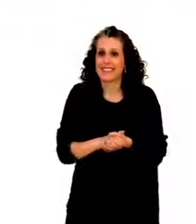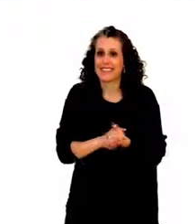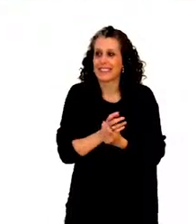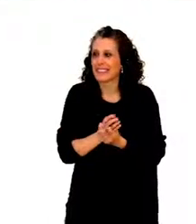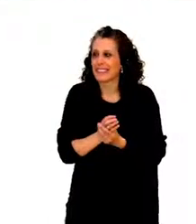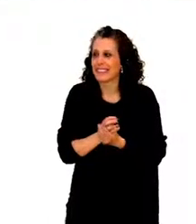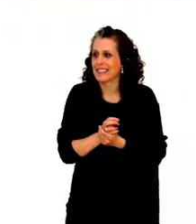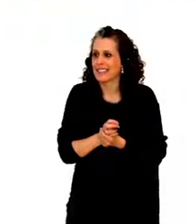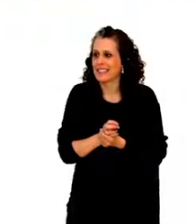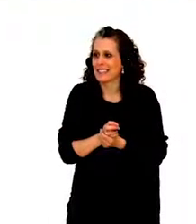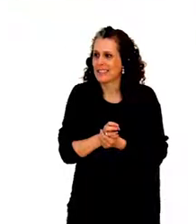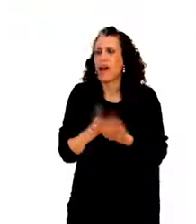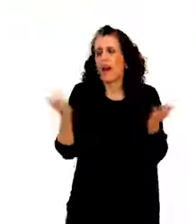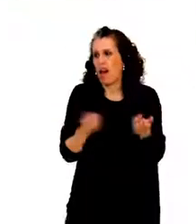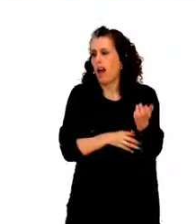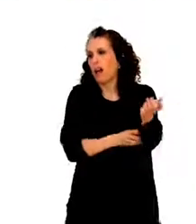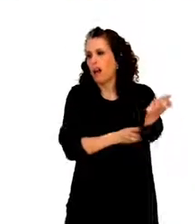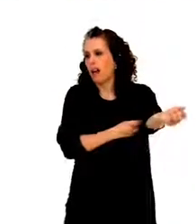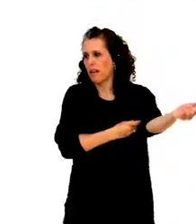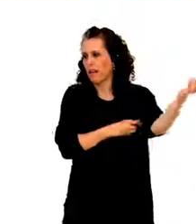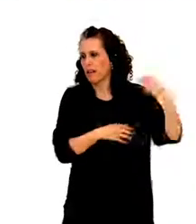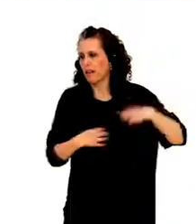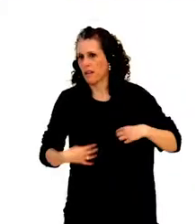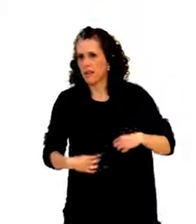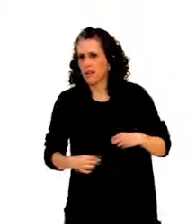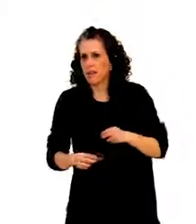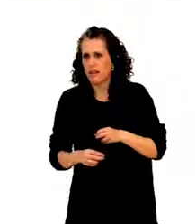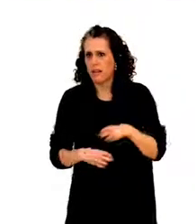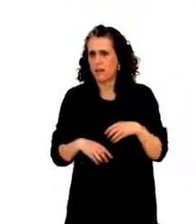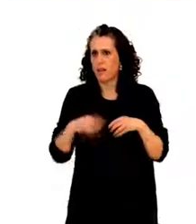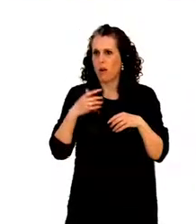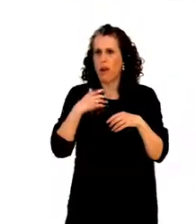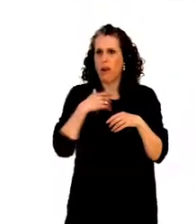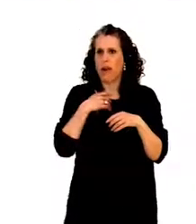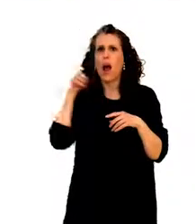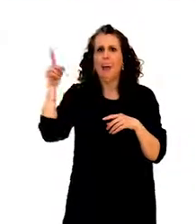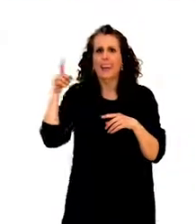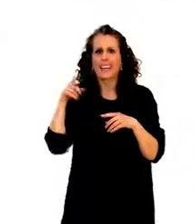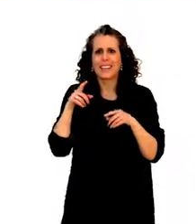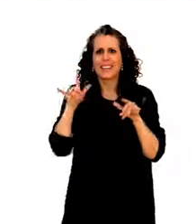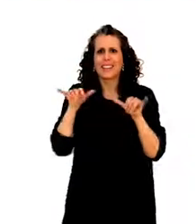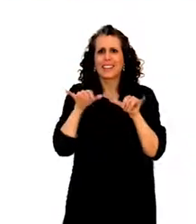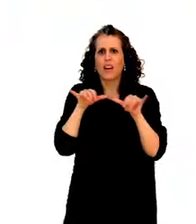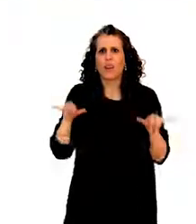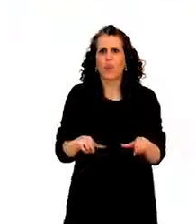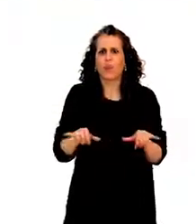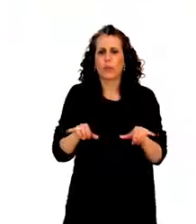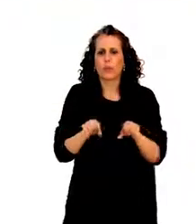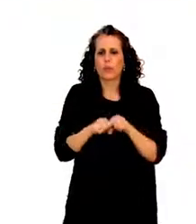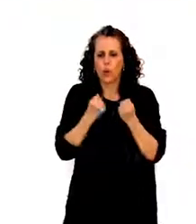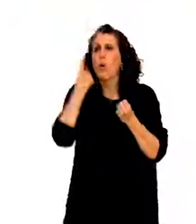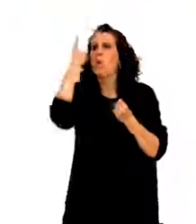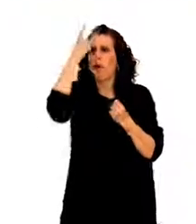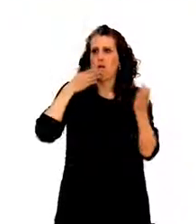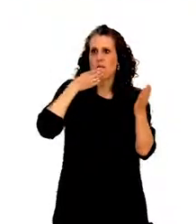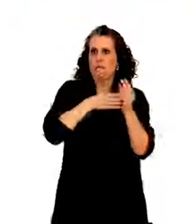Yeah, and we had two inquiries into grave systematic violations. One was against Great Britain,